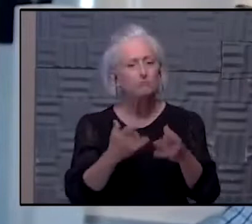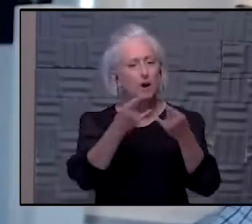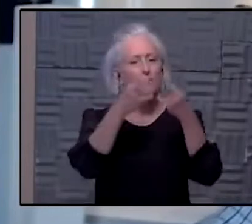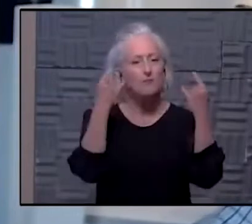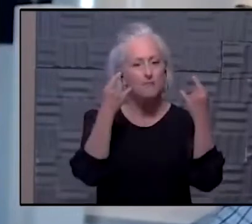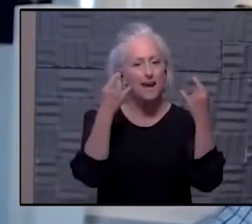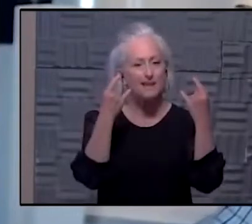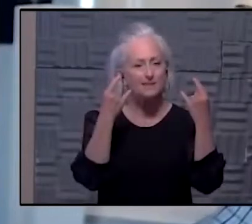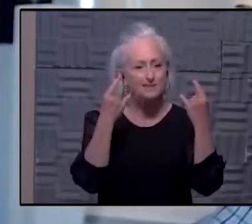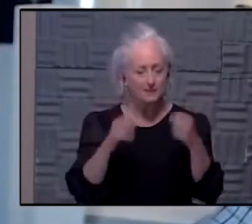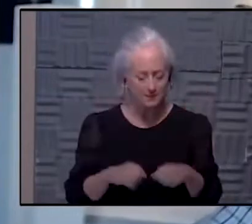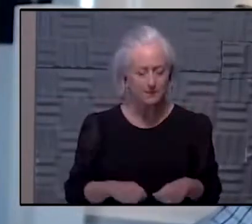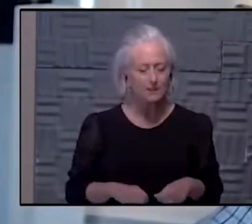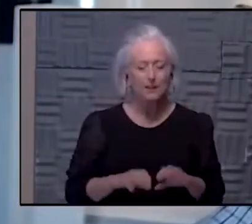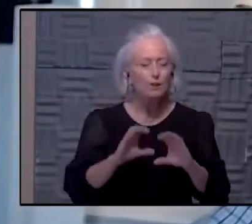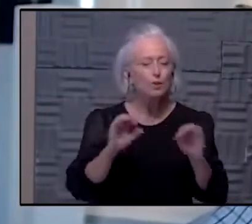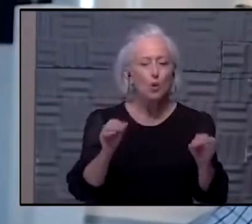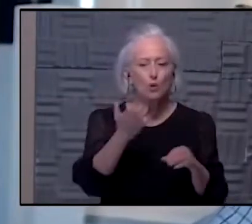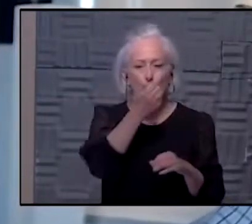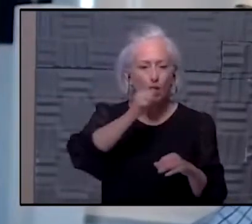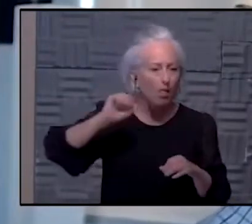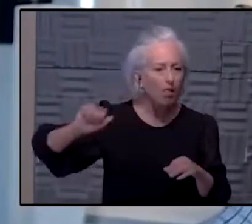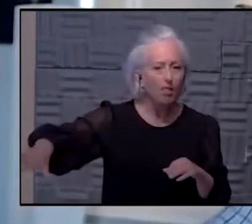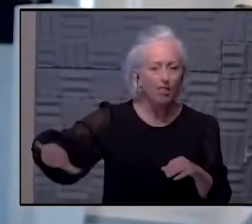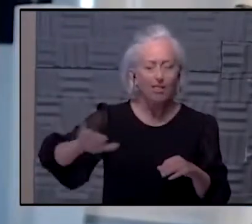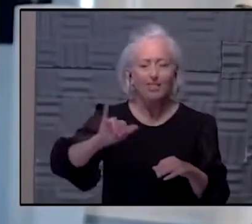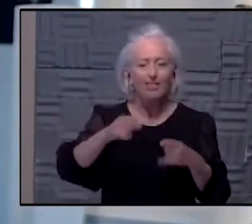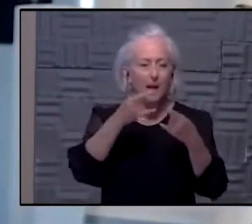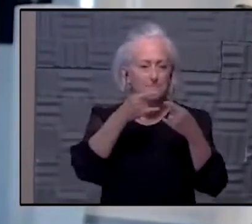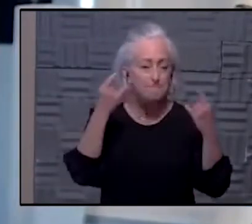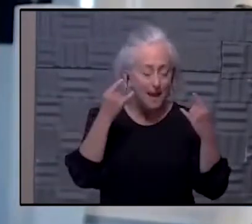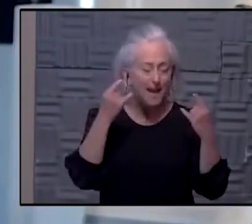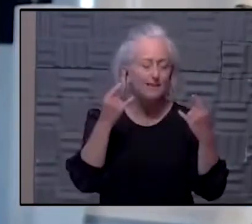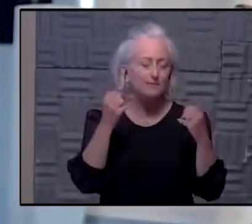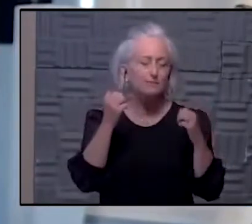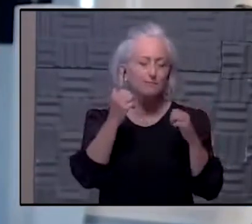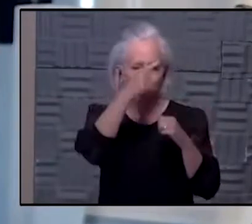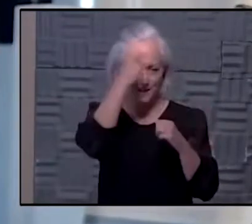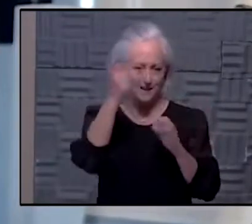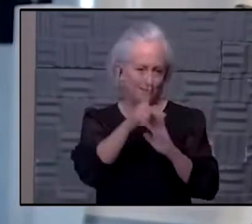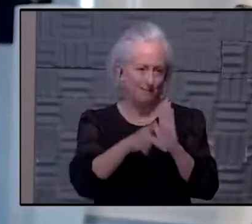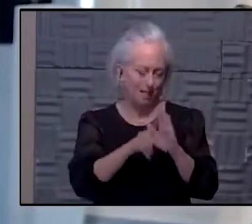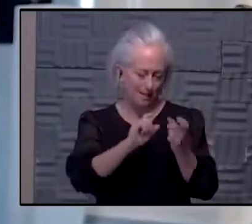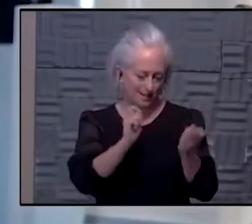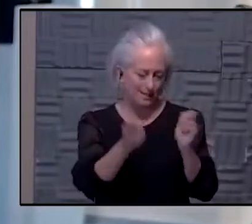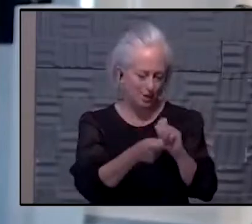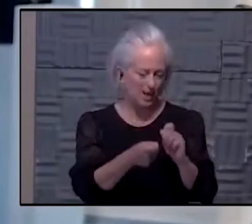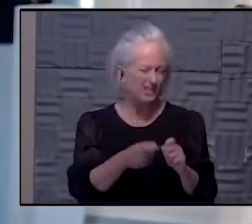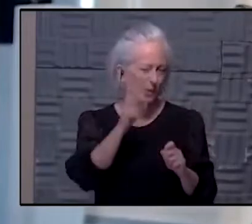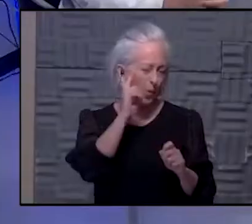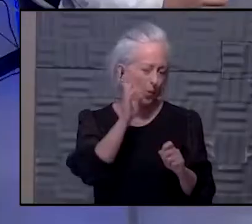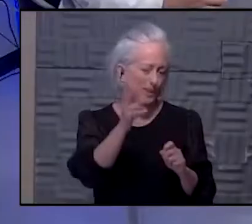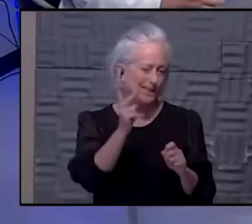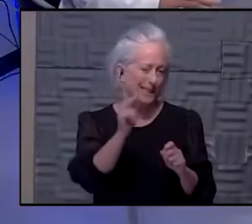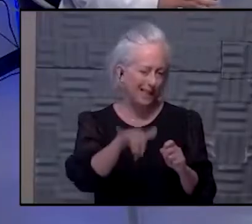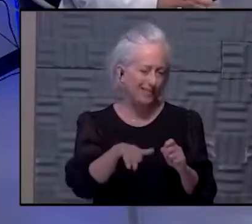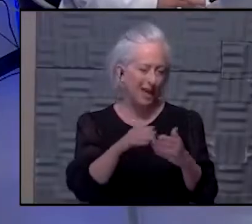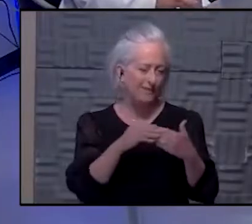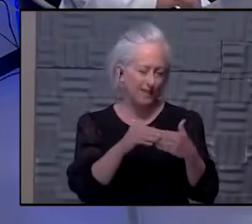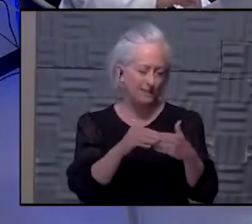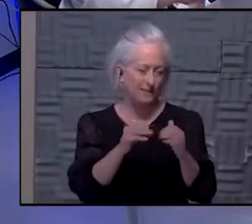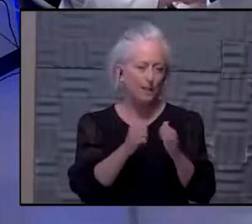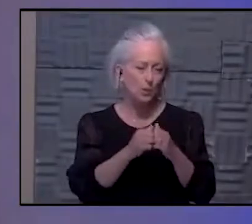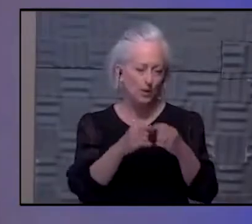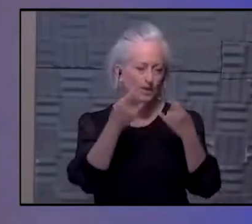changes. So I think we're going to see a little bit of liberalization, particularly outside and with vaccinated people. Okay, Dr. Satterwhite,